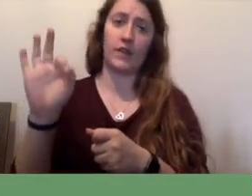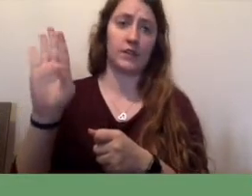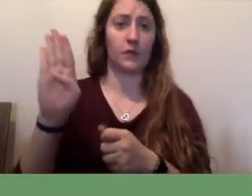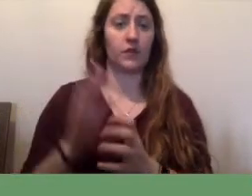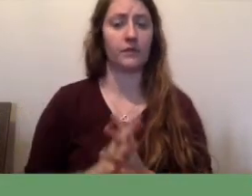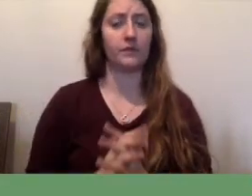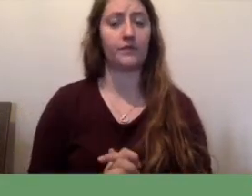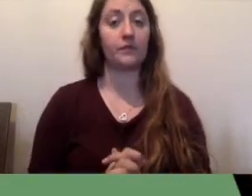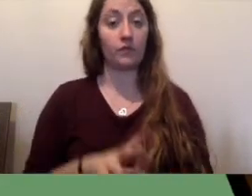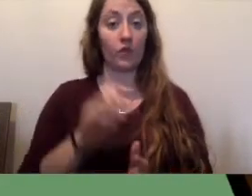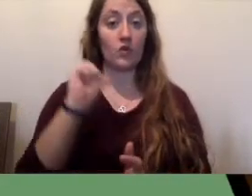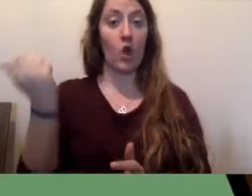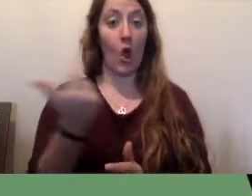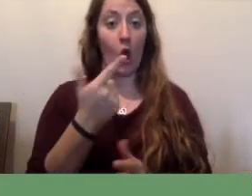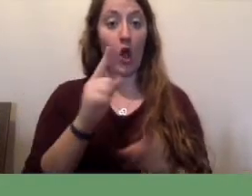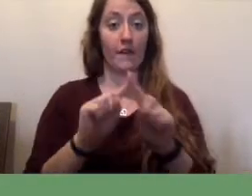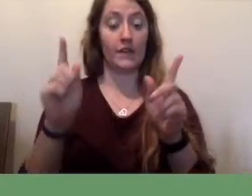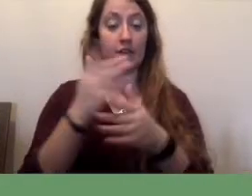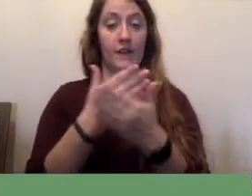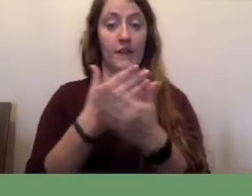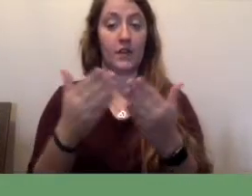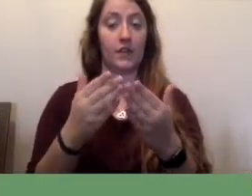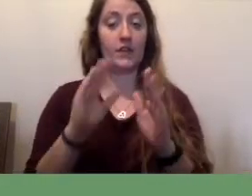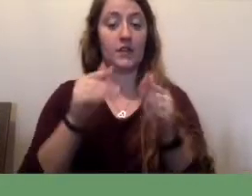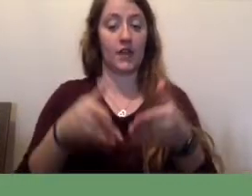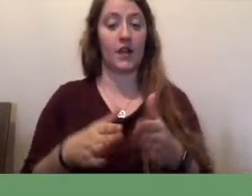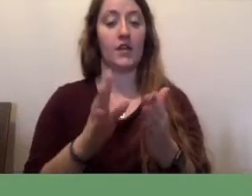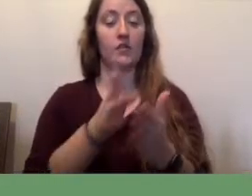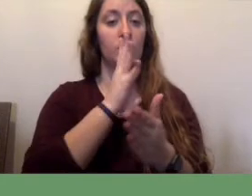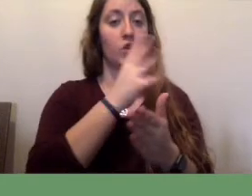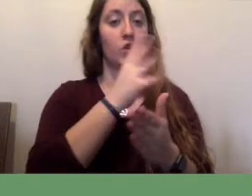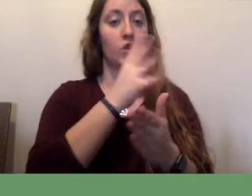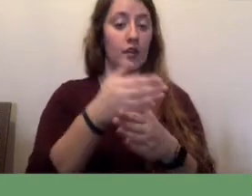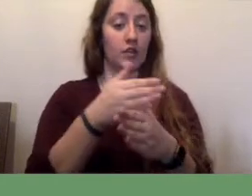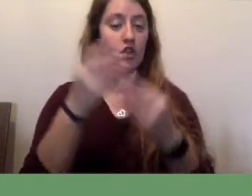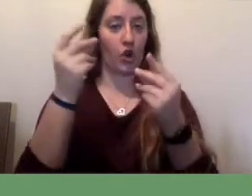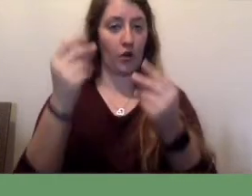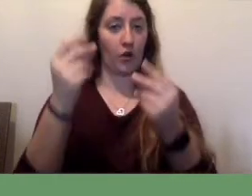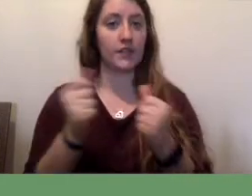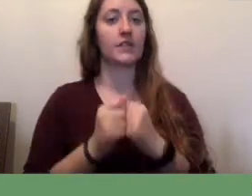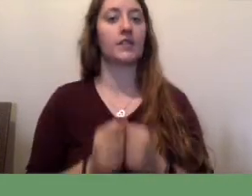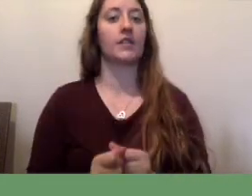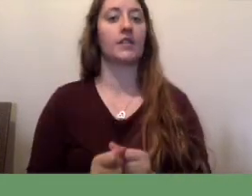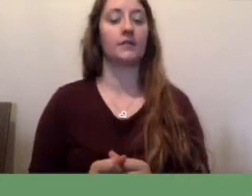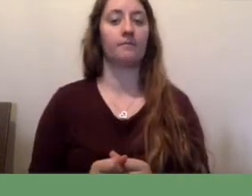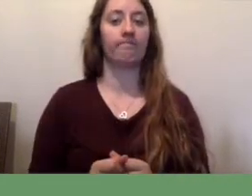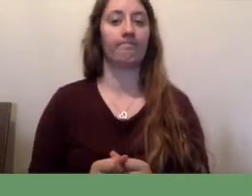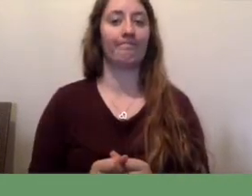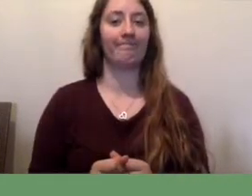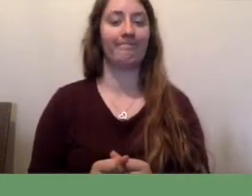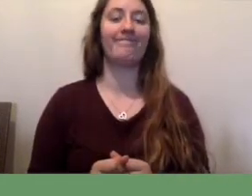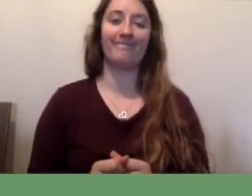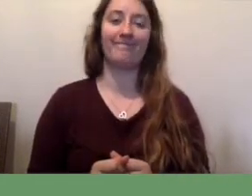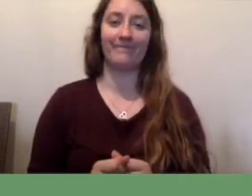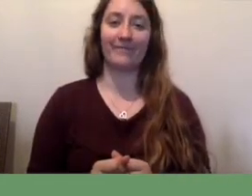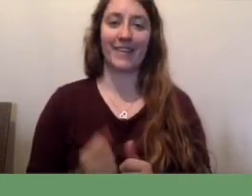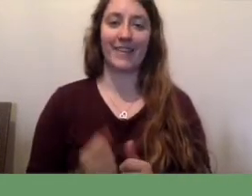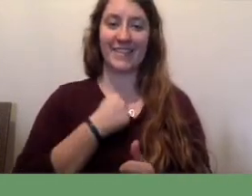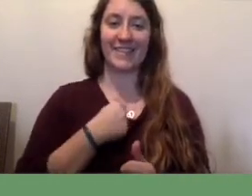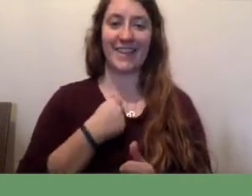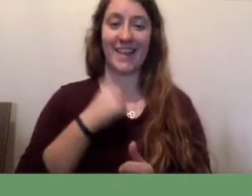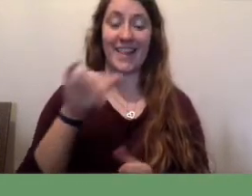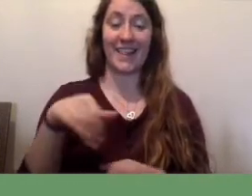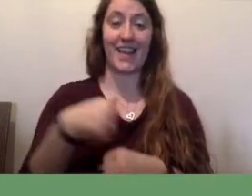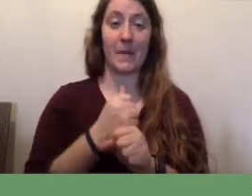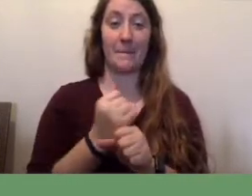All of these platforms let us talk and share instantly, wherever we are. But unfortunately, that can make it easy for people to